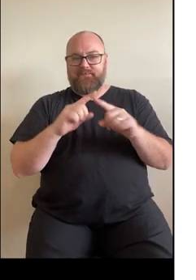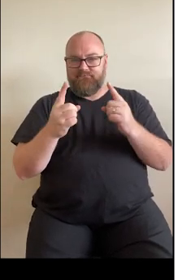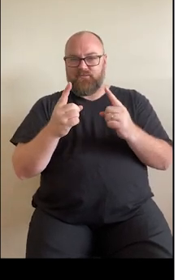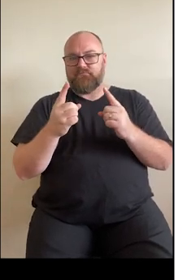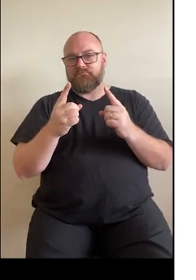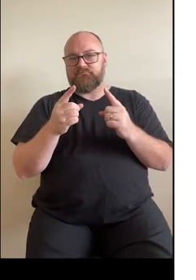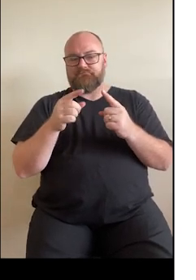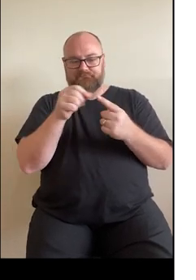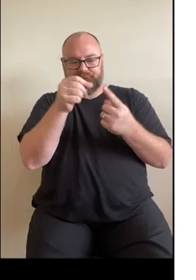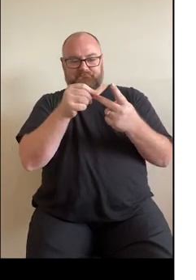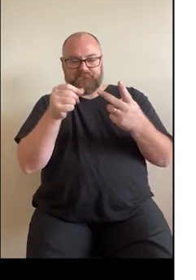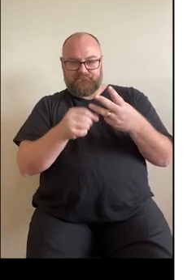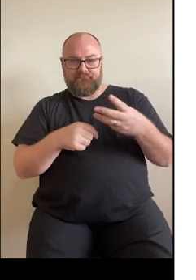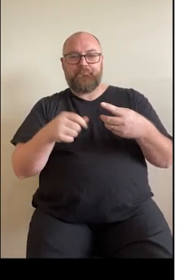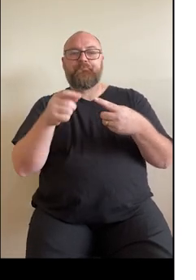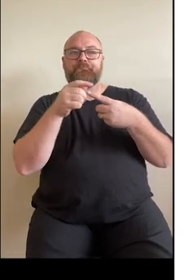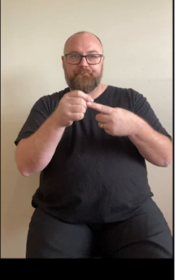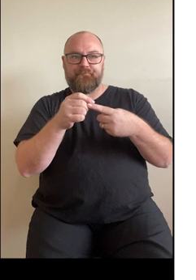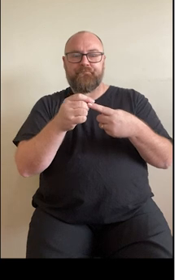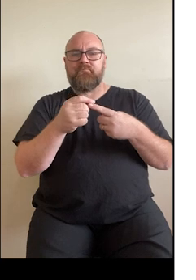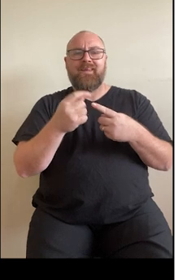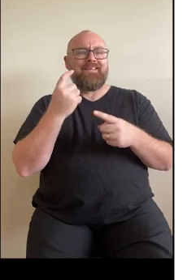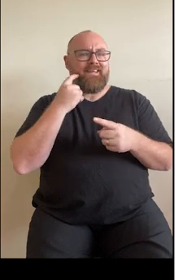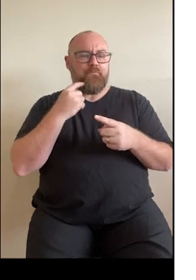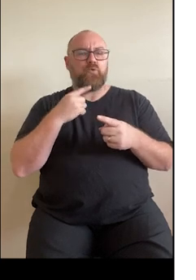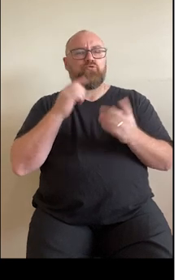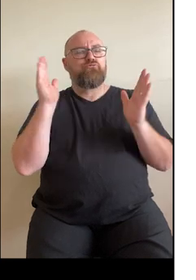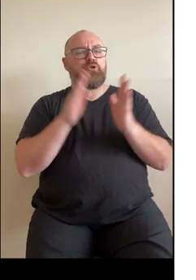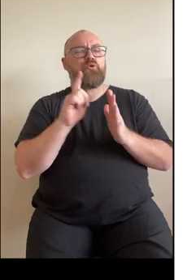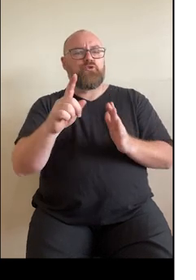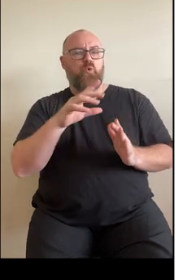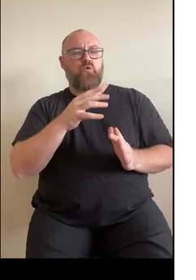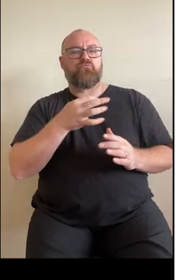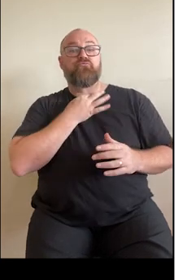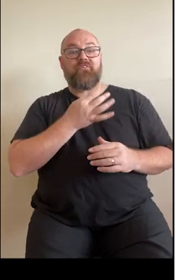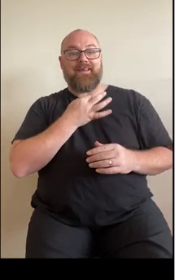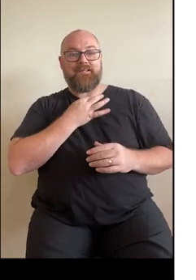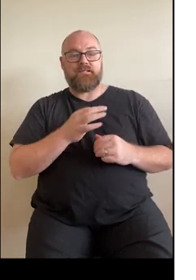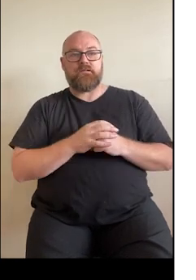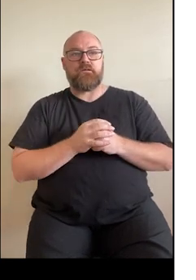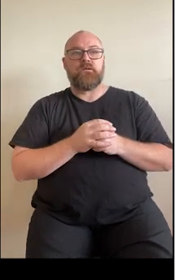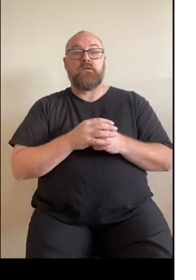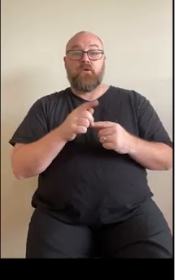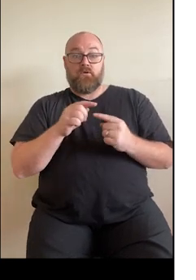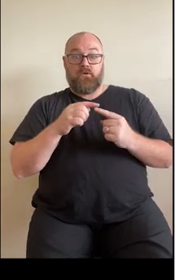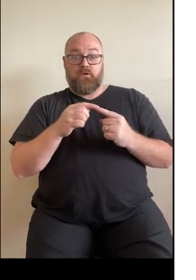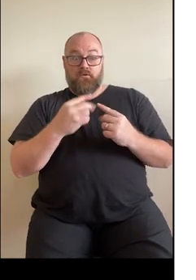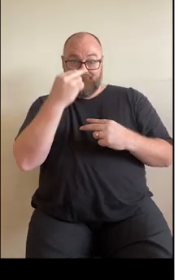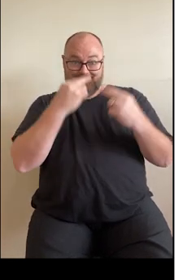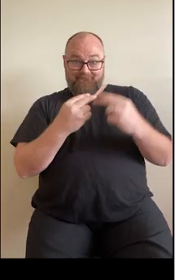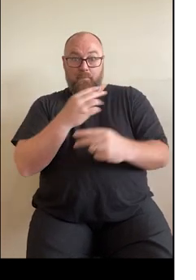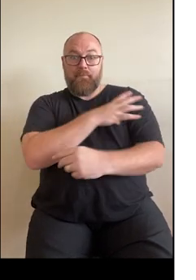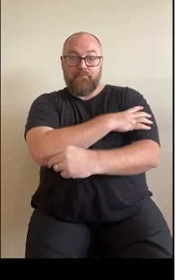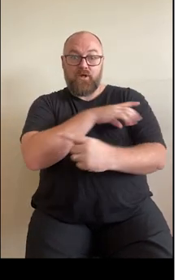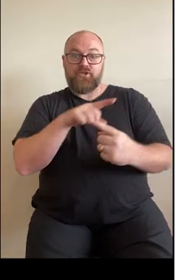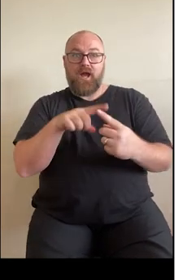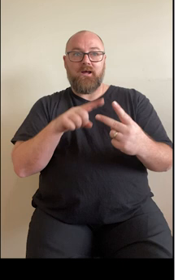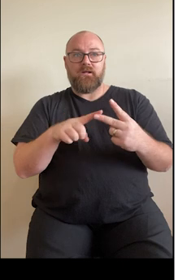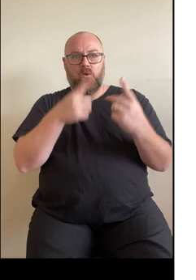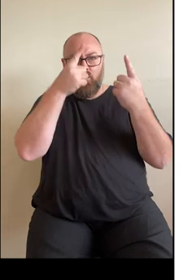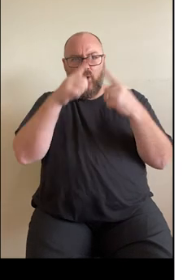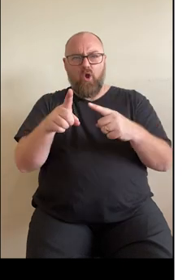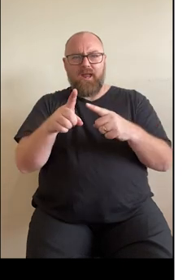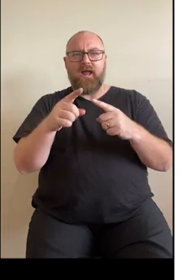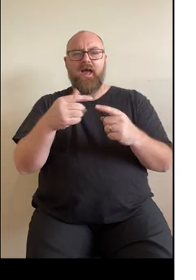heart healthy. So these simple steps including measure your blood pressure, calculate your heart age using the